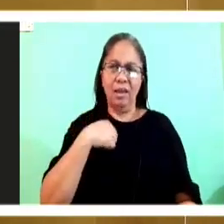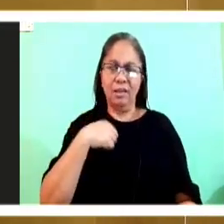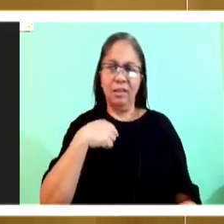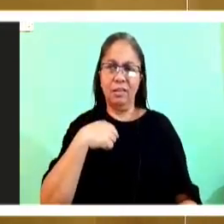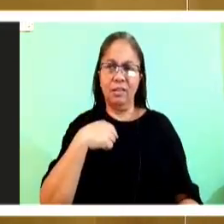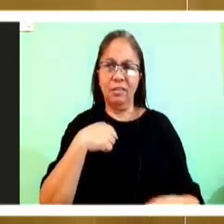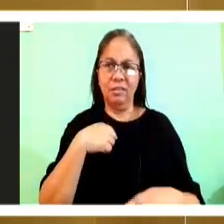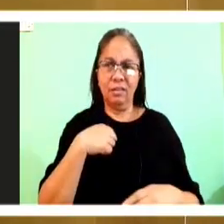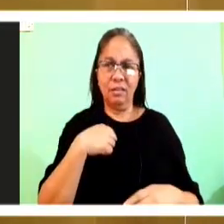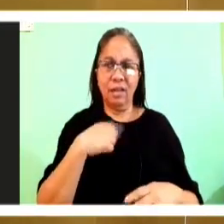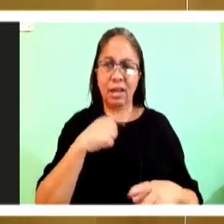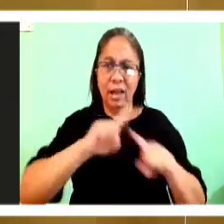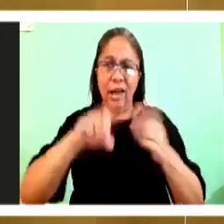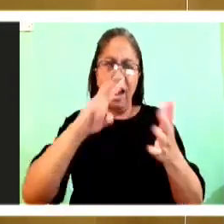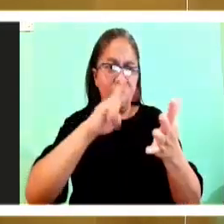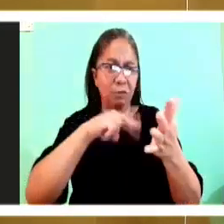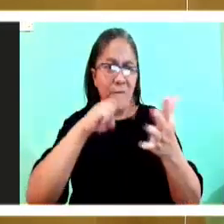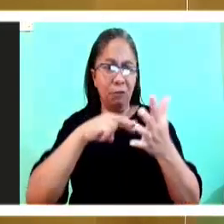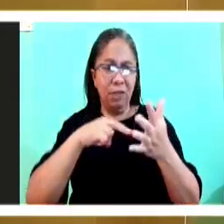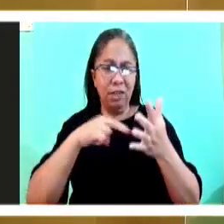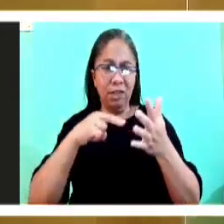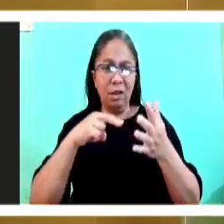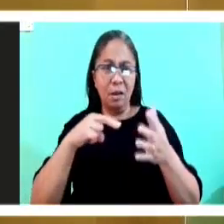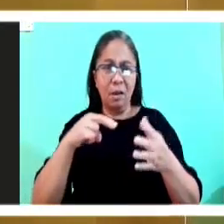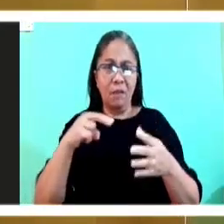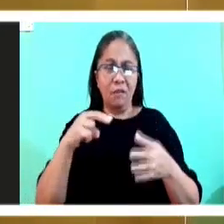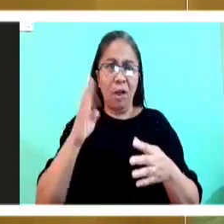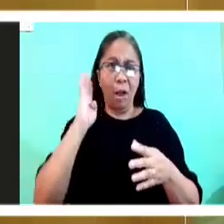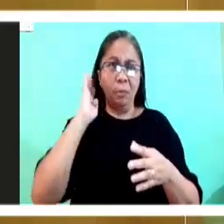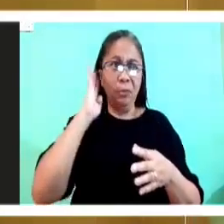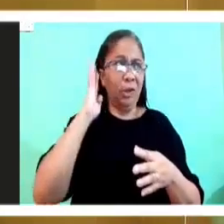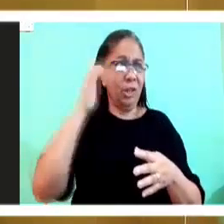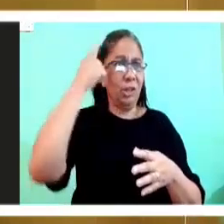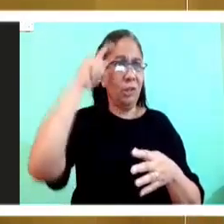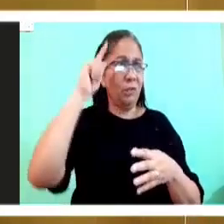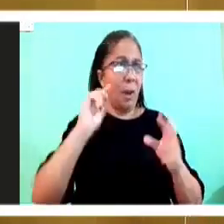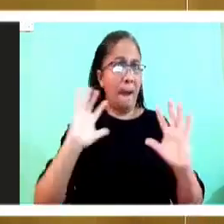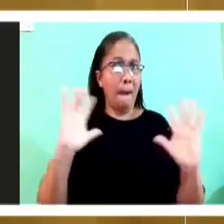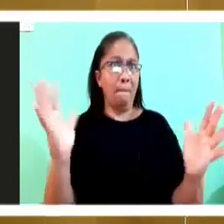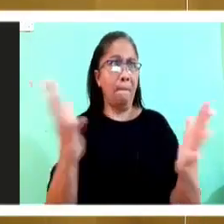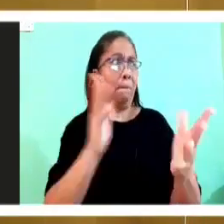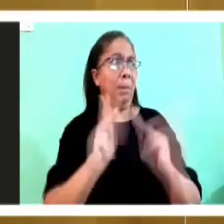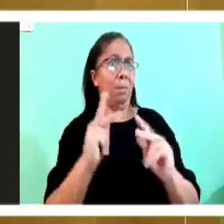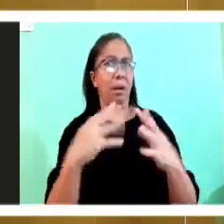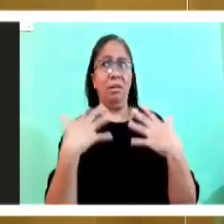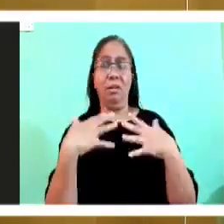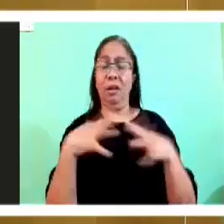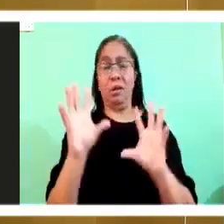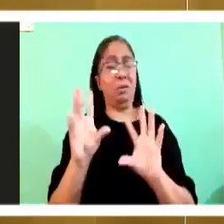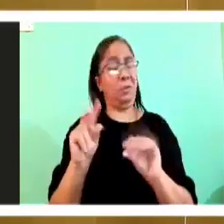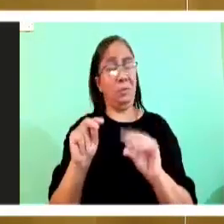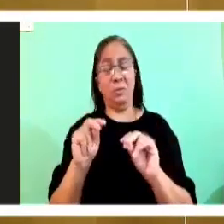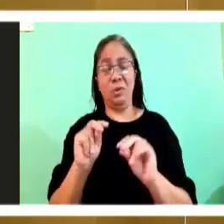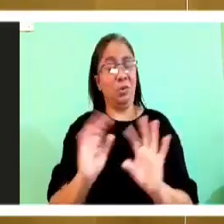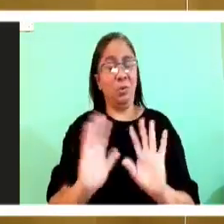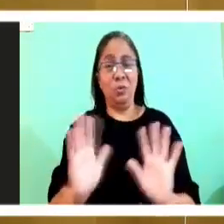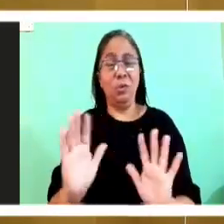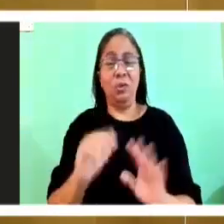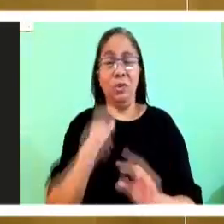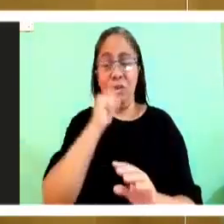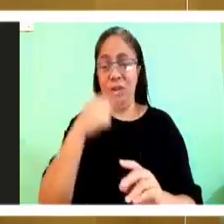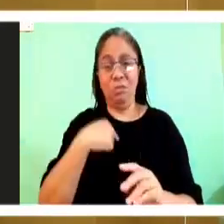public. And there's no way a priest reads in public every day, there's no way I could do that. So there's no way that that could be from God.